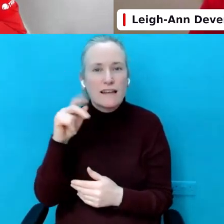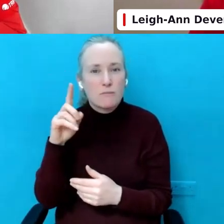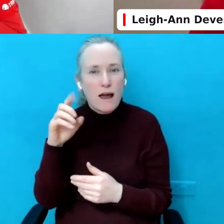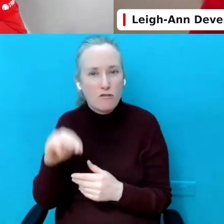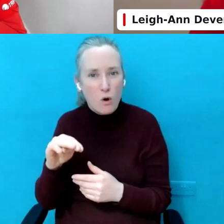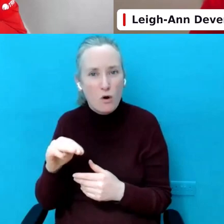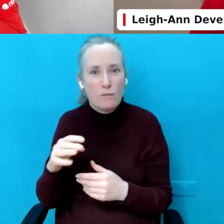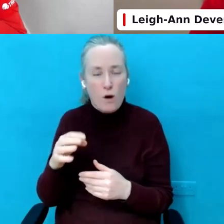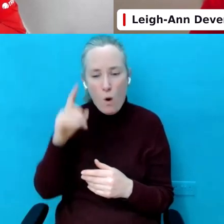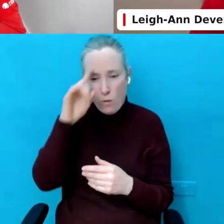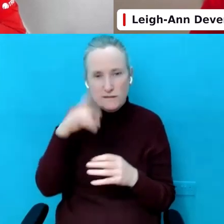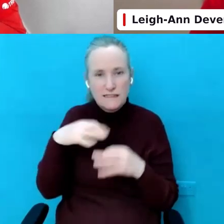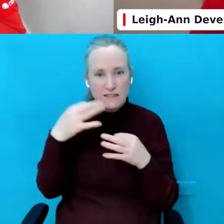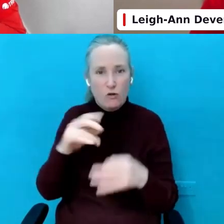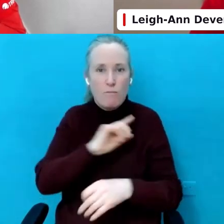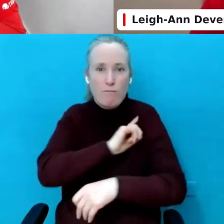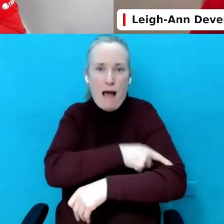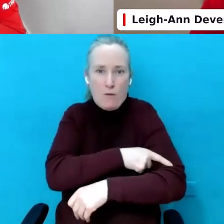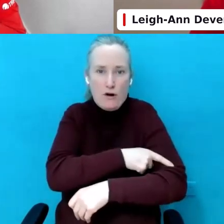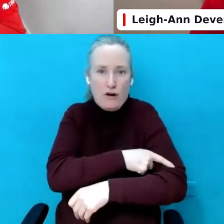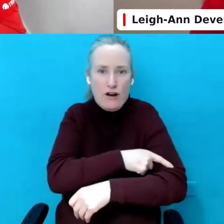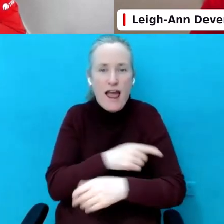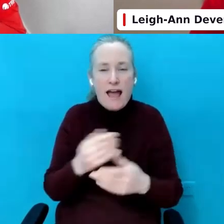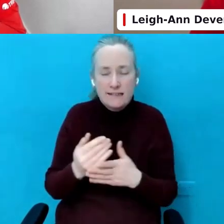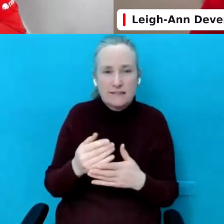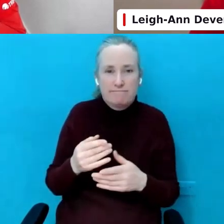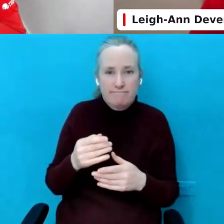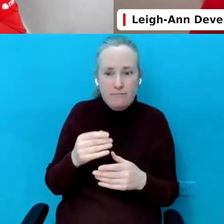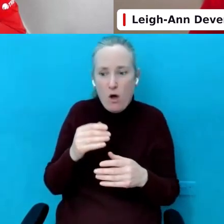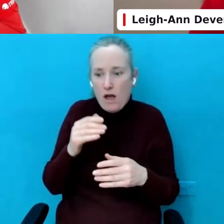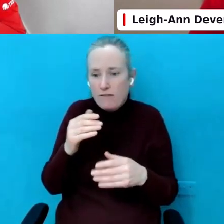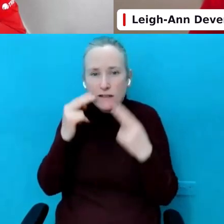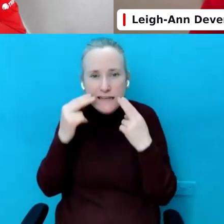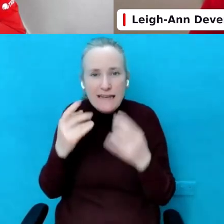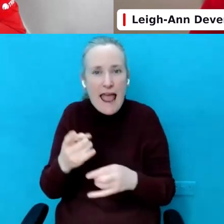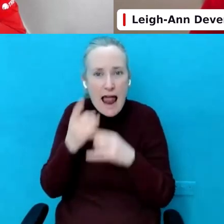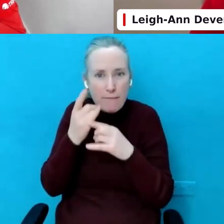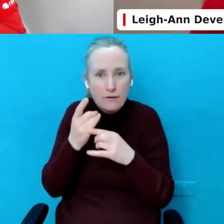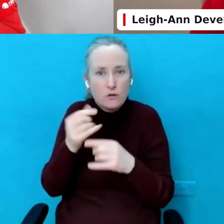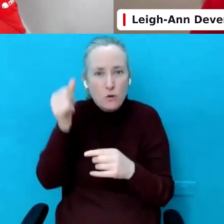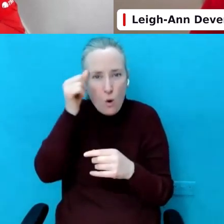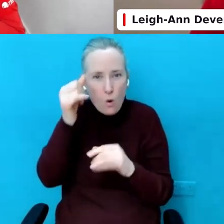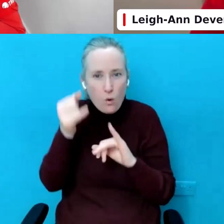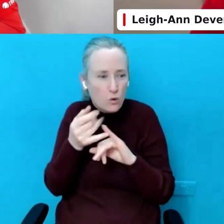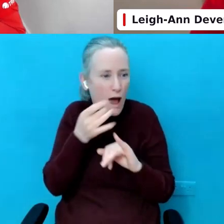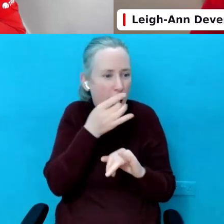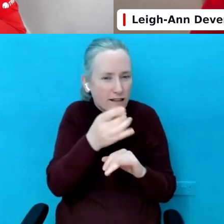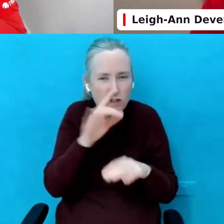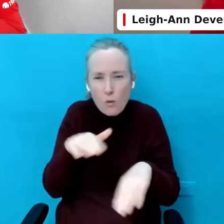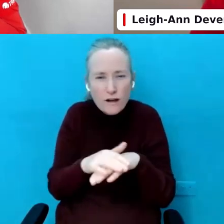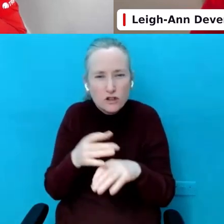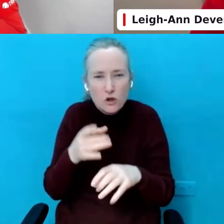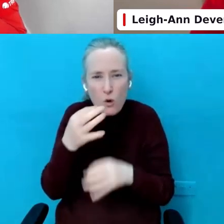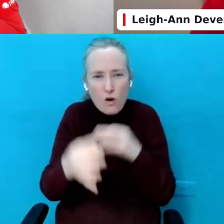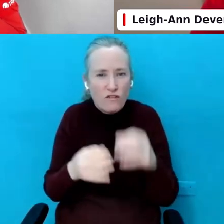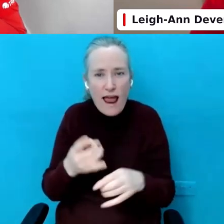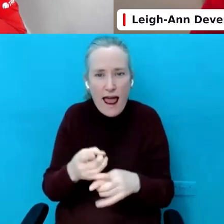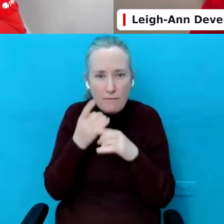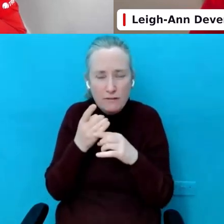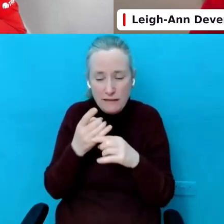when you need help, because we don't always know all of the answers. OK. All right. So